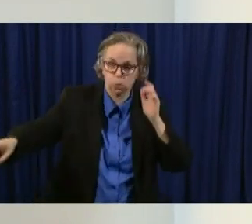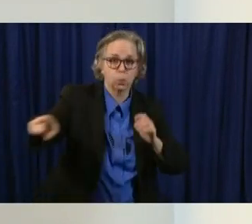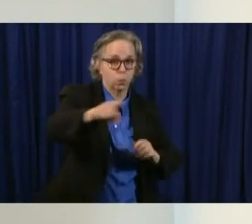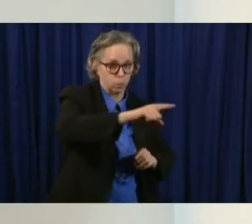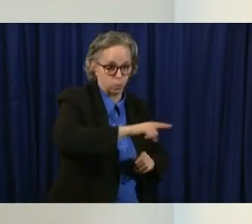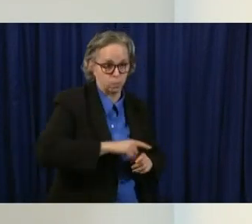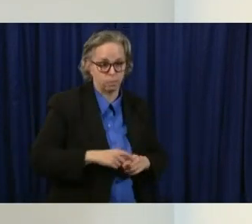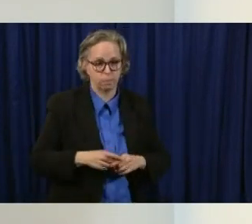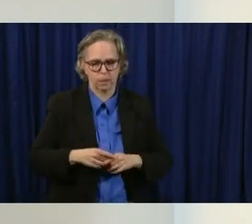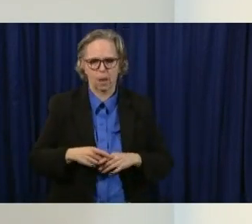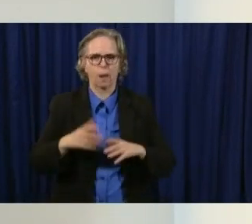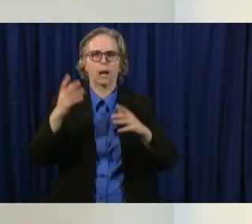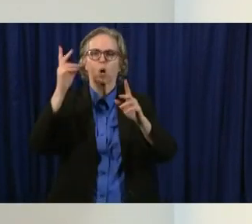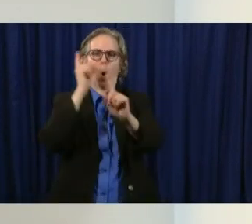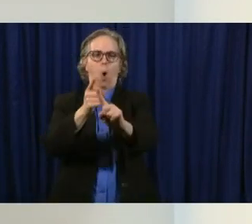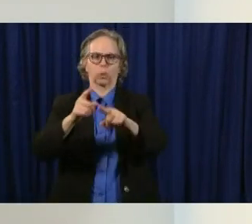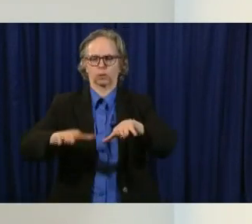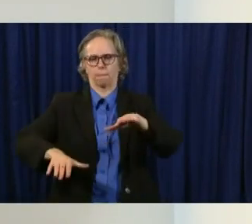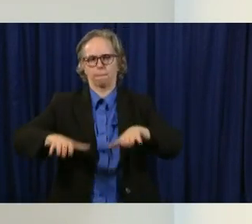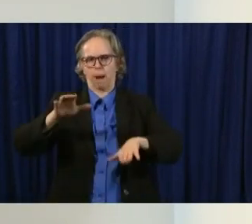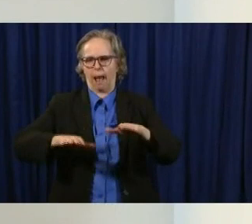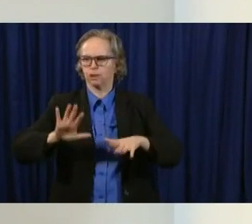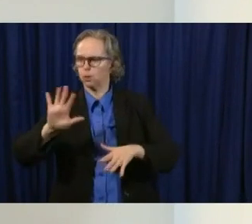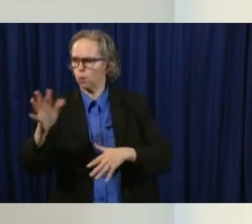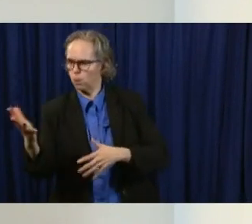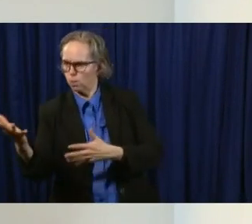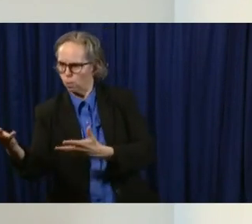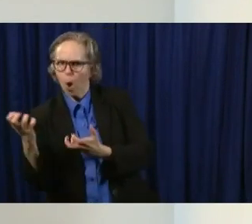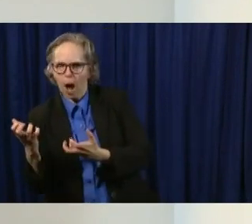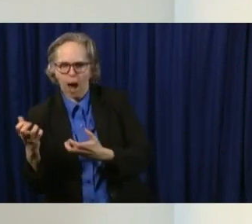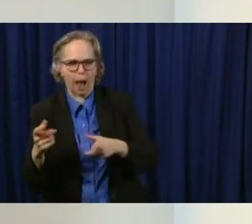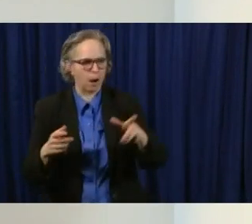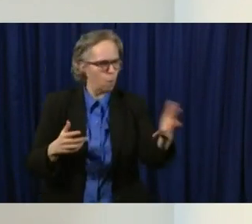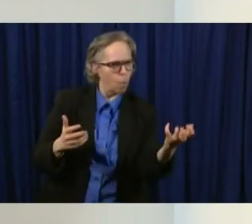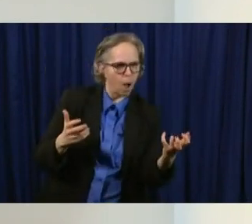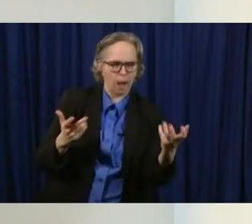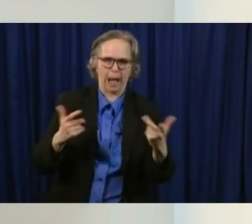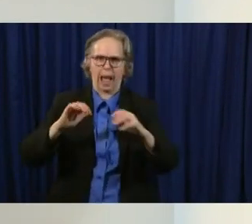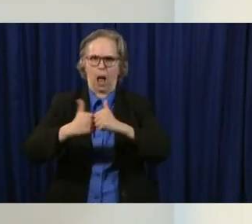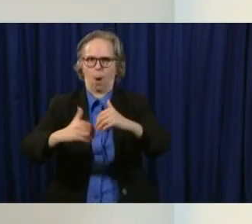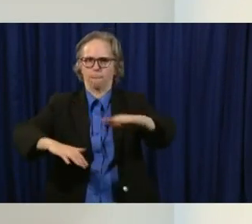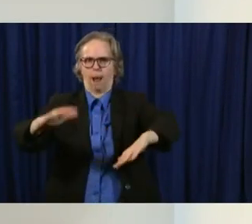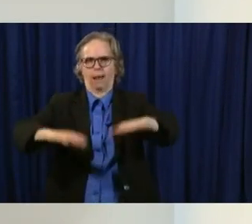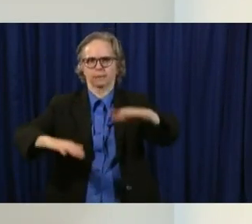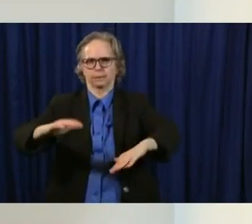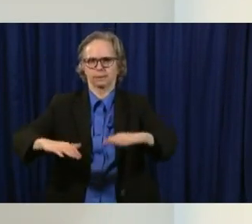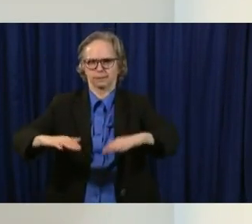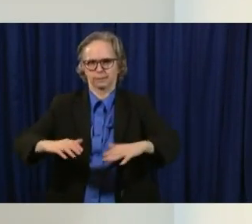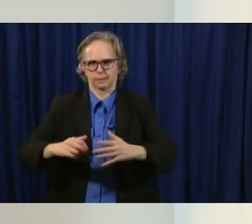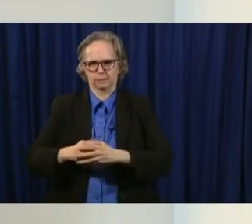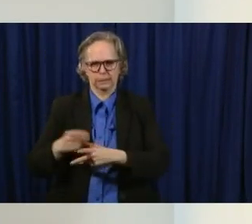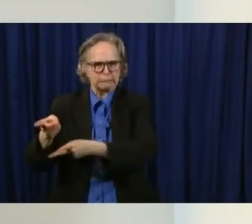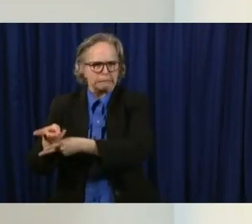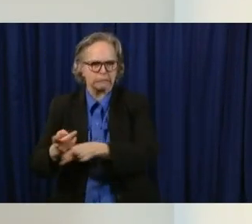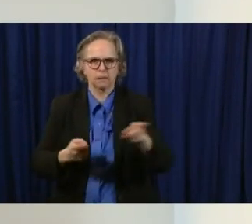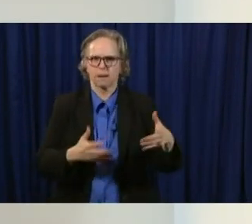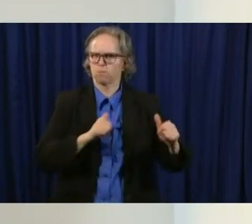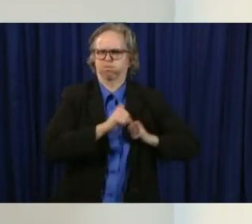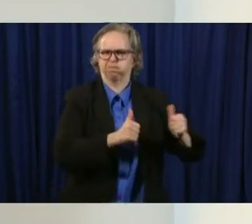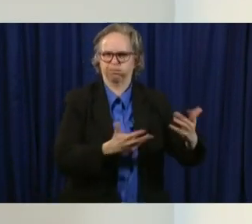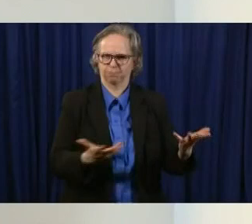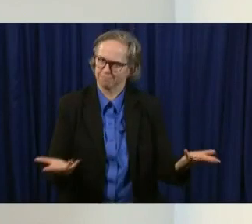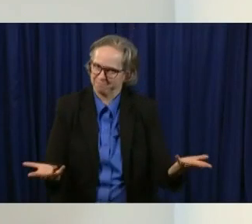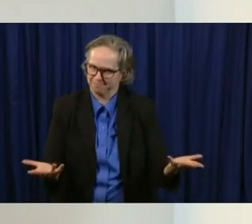all of those voices. Um, many of those voices rightly expressed that the concern about the coronavirus